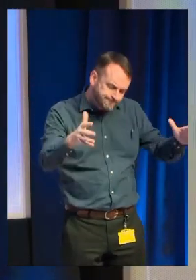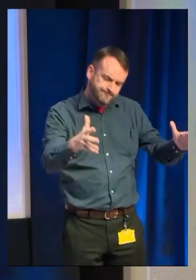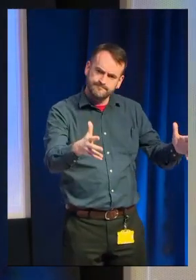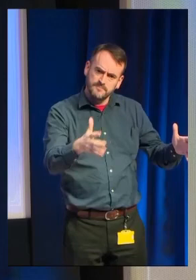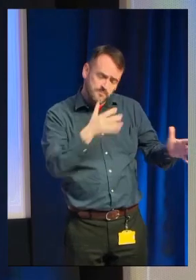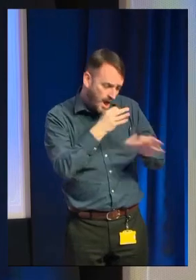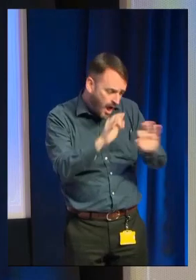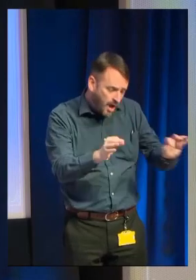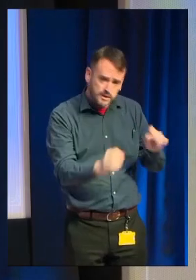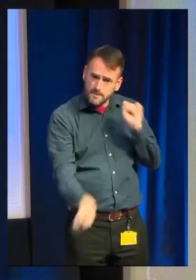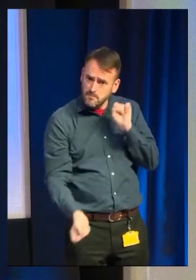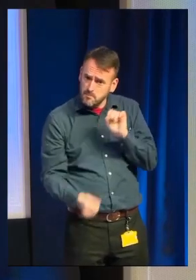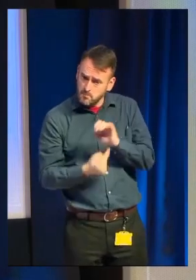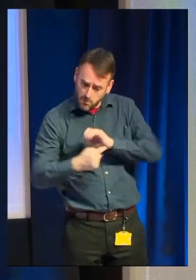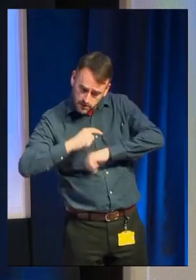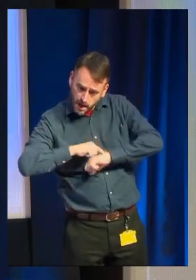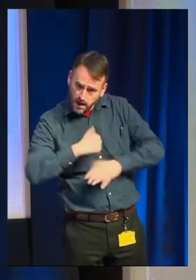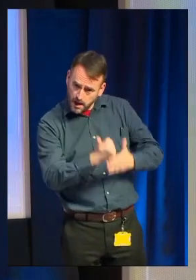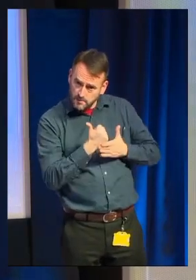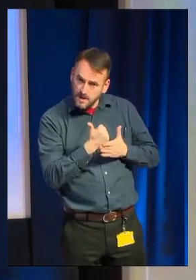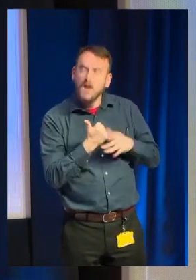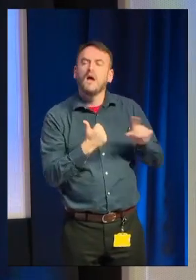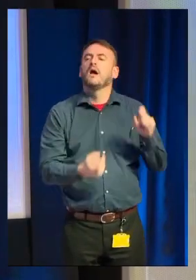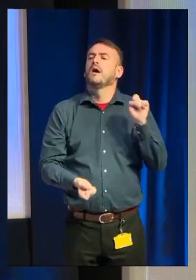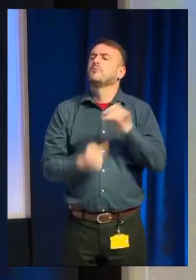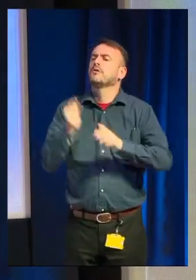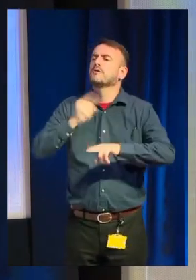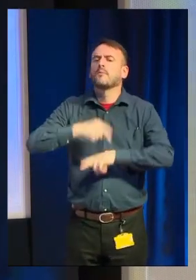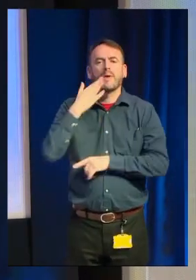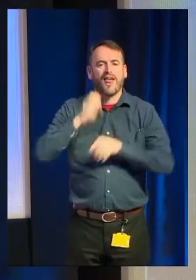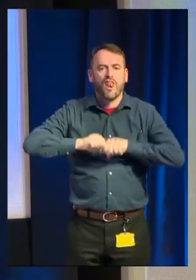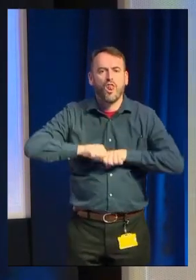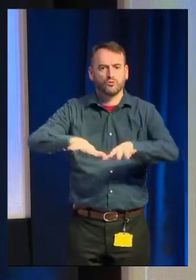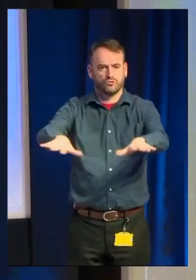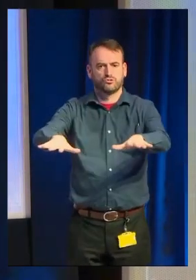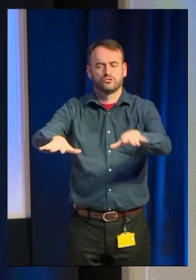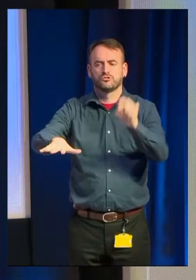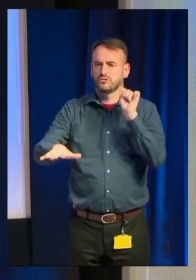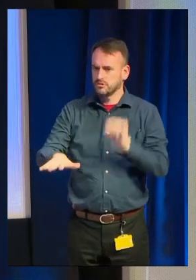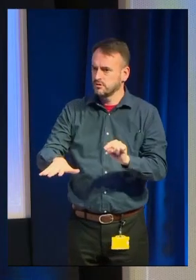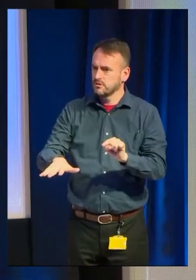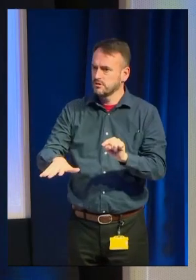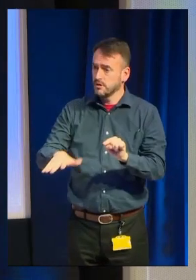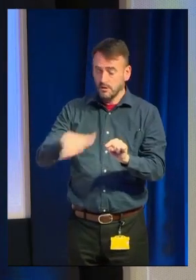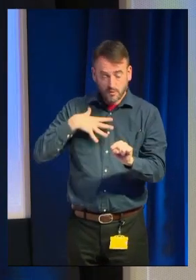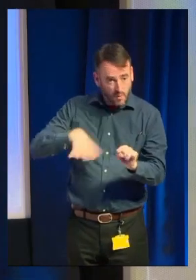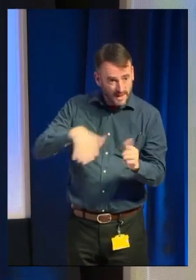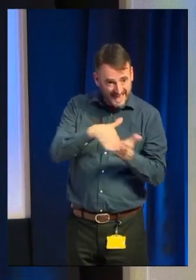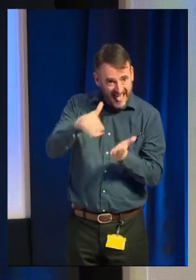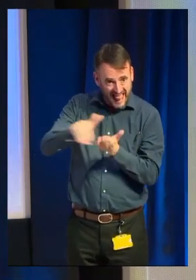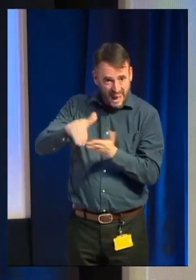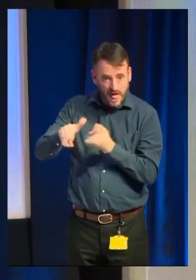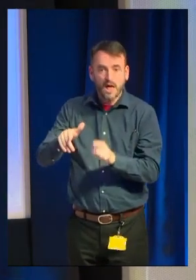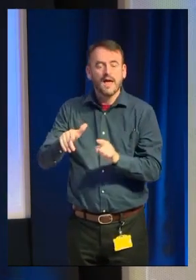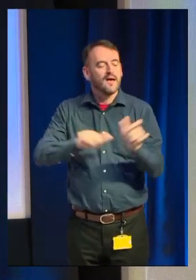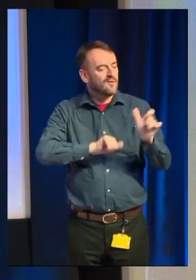The key moment probably is going to be launched for you. If you're looking to sell some copies, the best thing you can aim for is to get the people who have